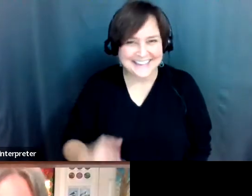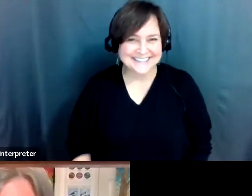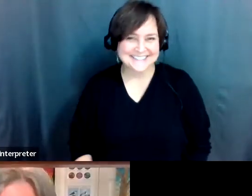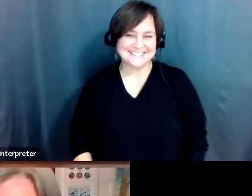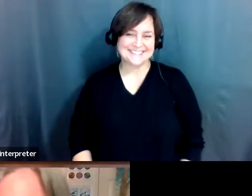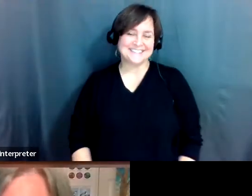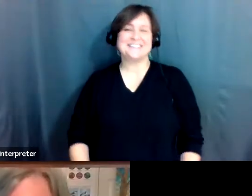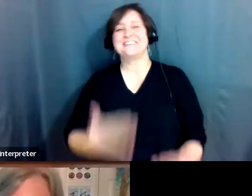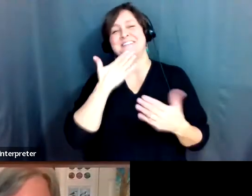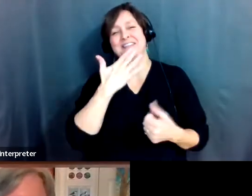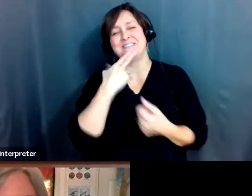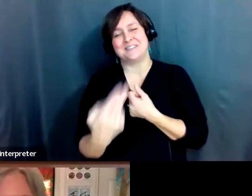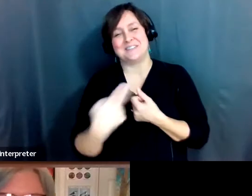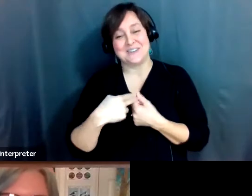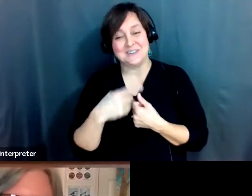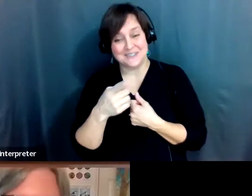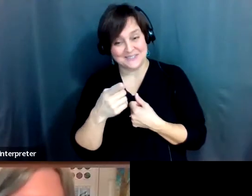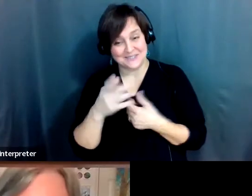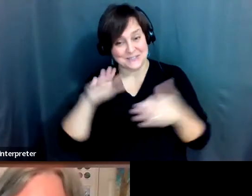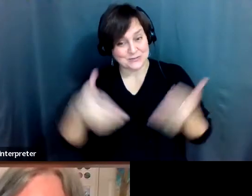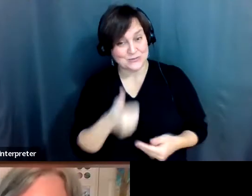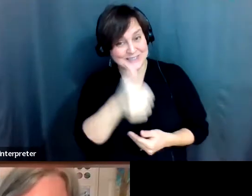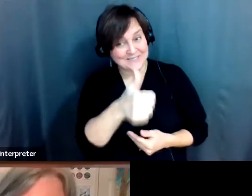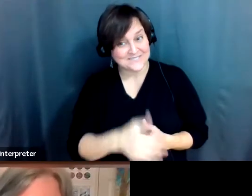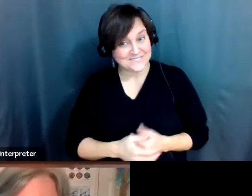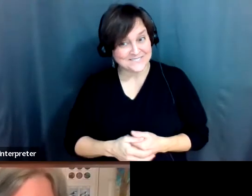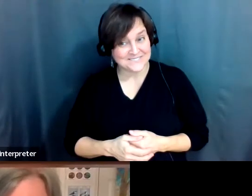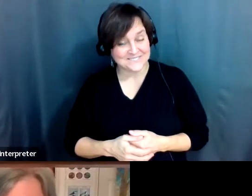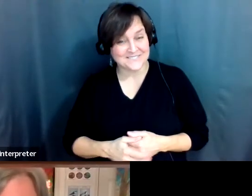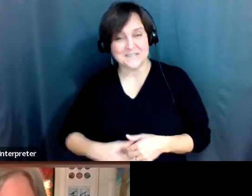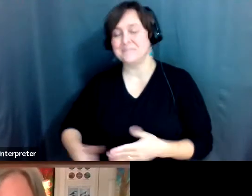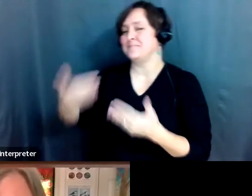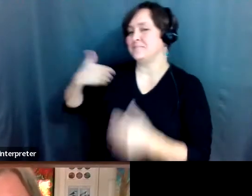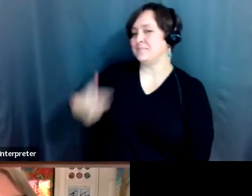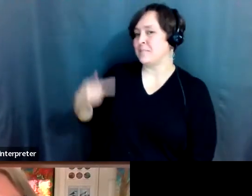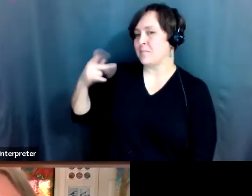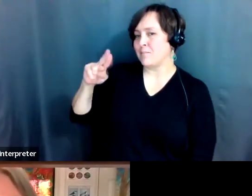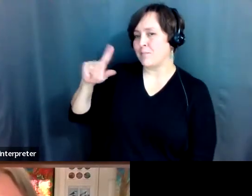Thanks for joining us. Would you like to introduce yourself? Absolutely. I'm Paul Miller.